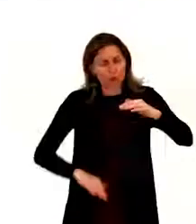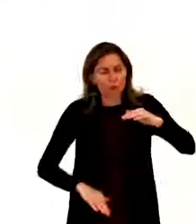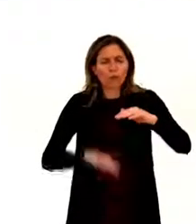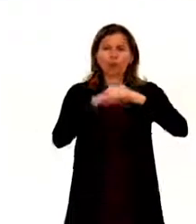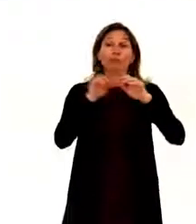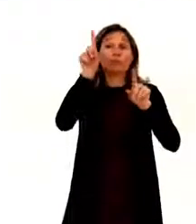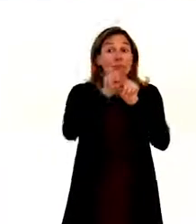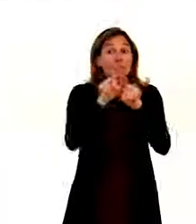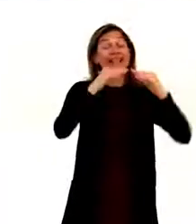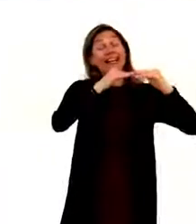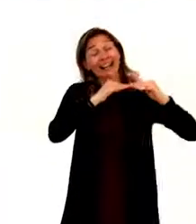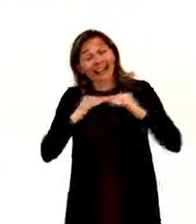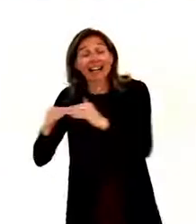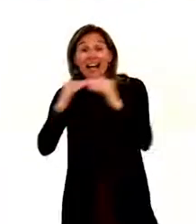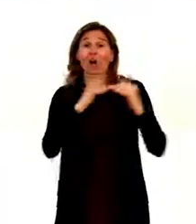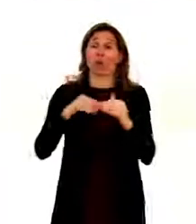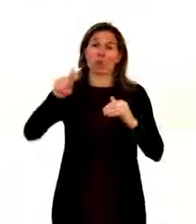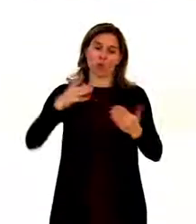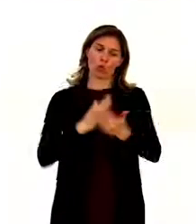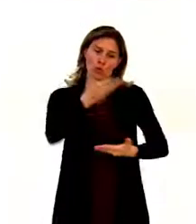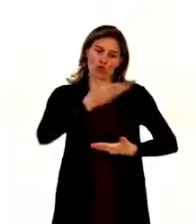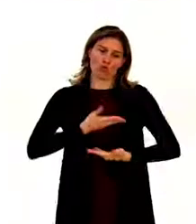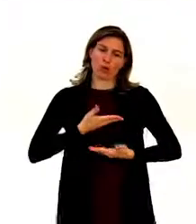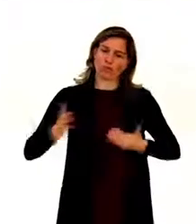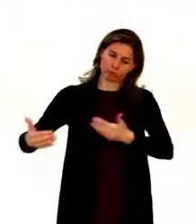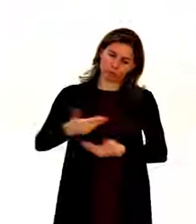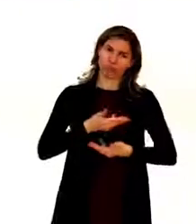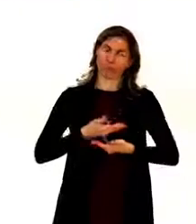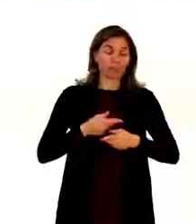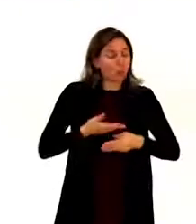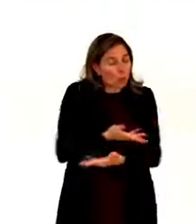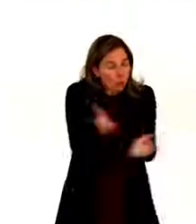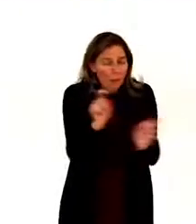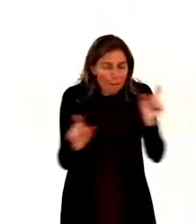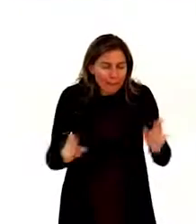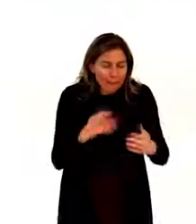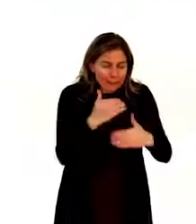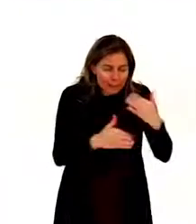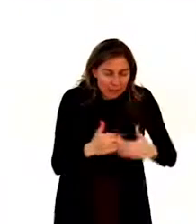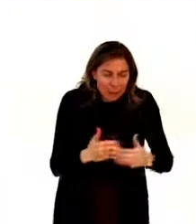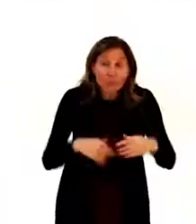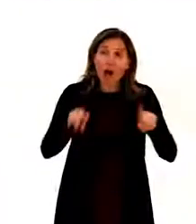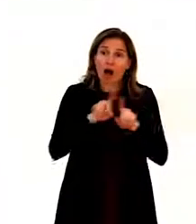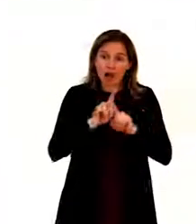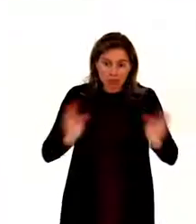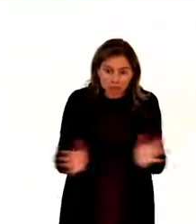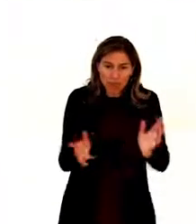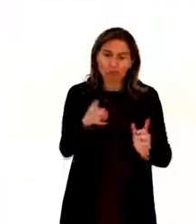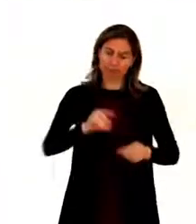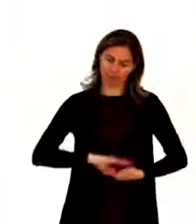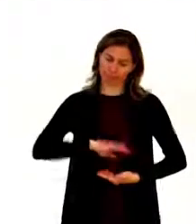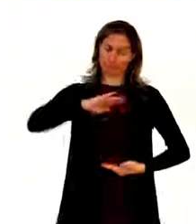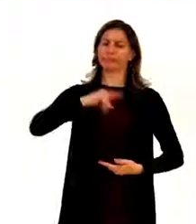enjoyment of all human rights and fundamental freedoms by all persons with disabilities, and foster respect for their inherent dignity.